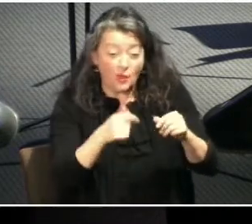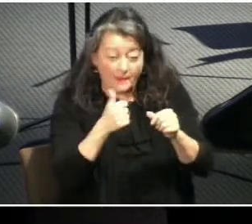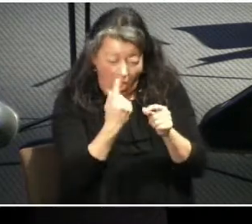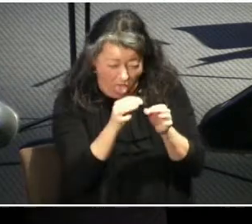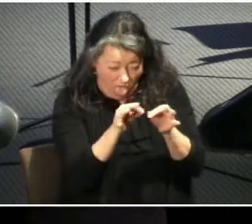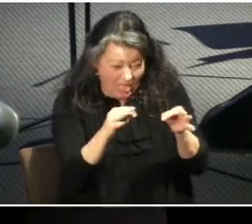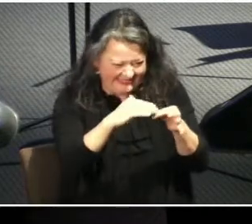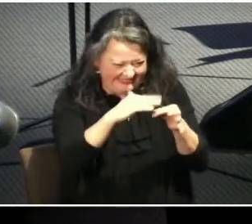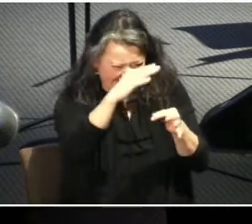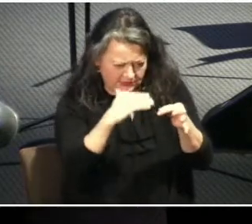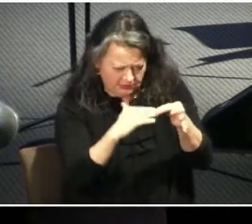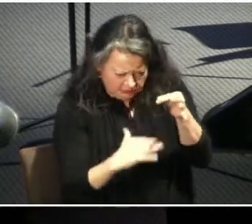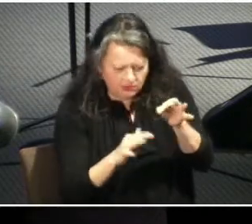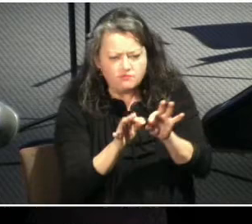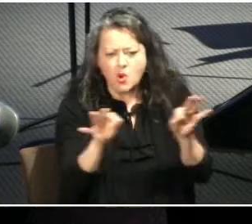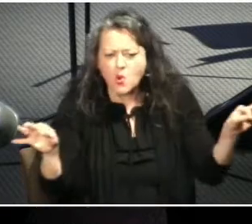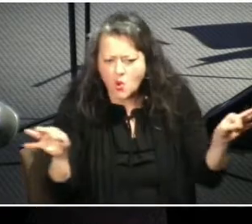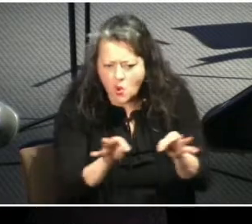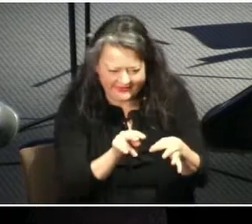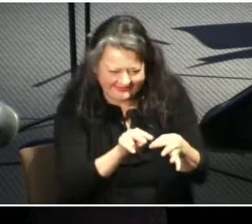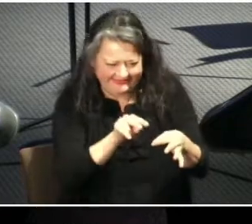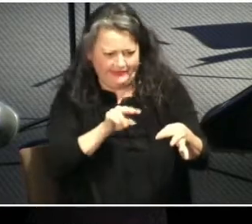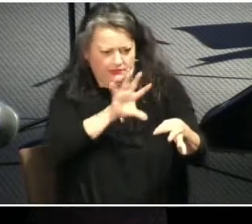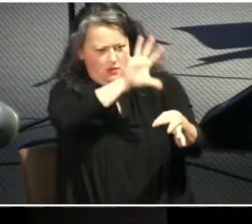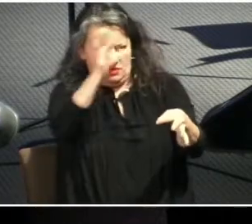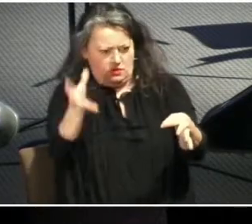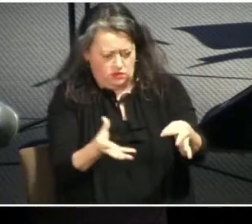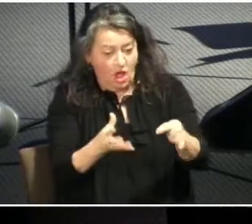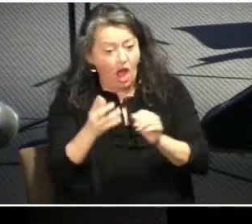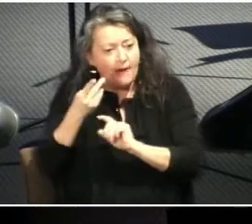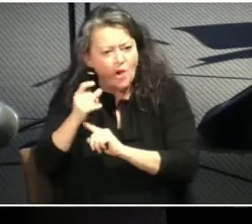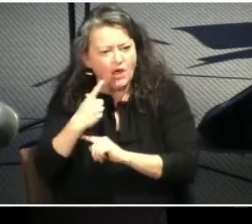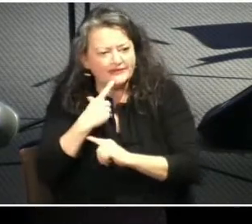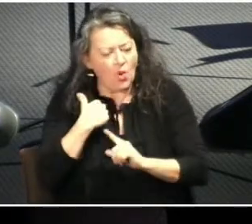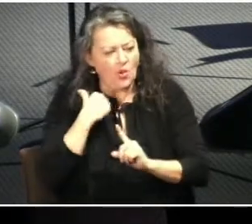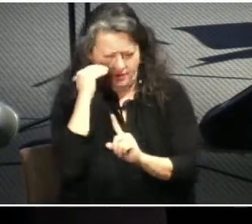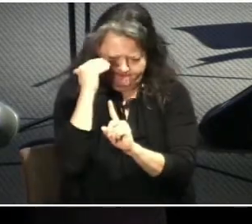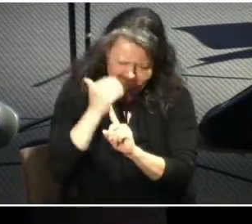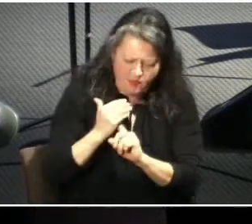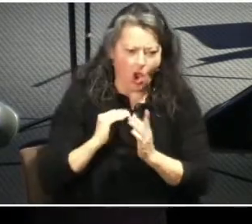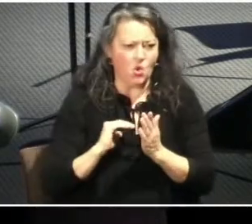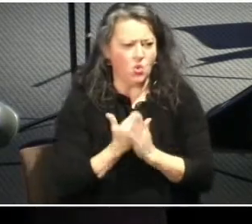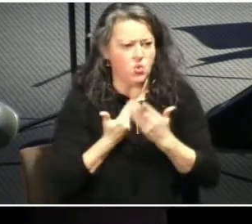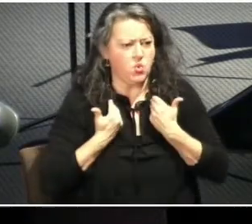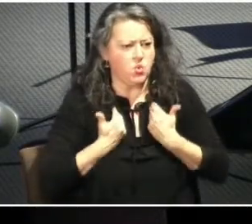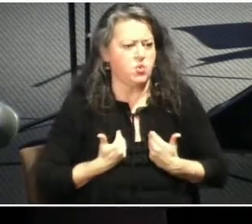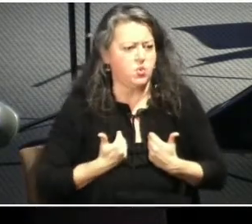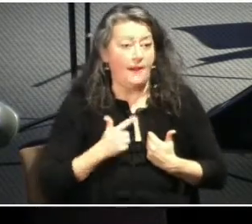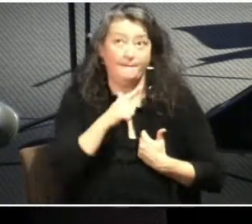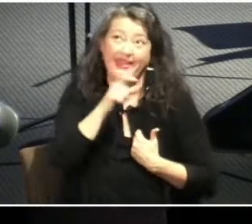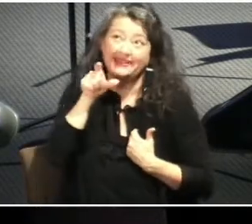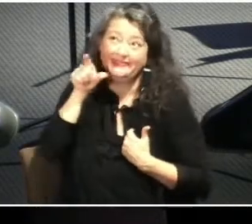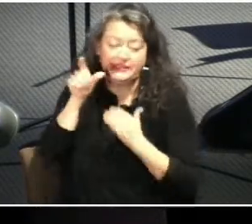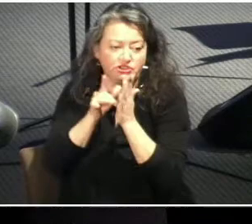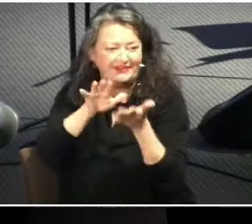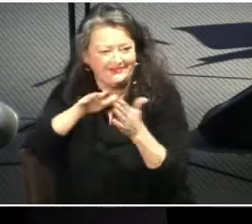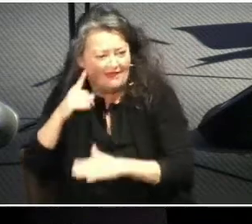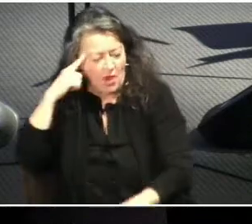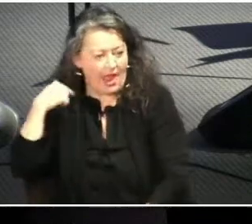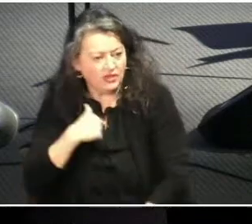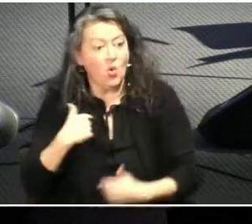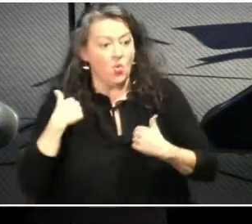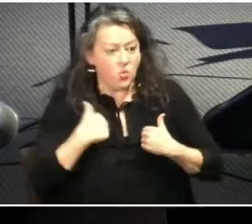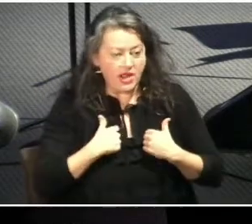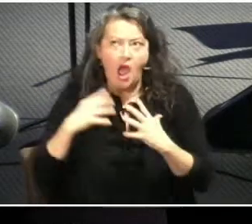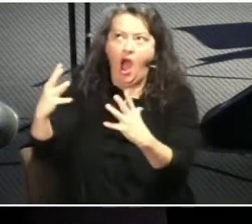we conclude. Paul wrote, we must put on the new self that we receive because of Christ's sacrifice for us.